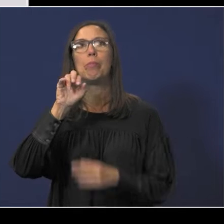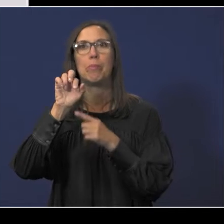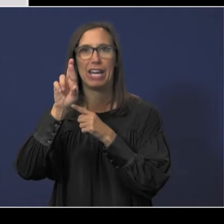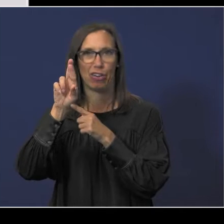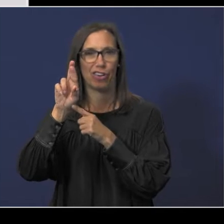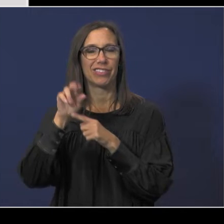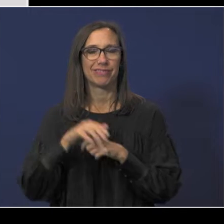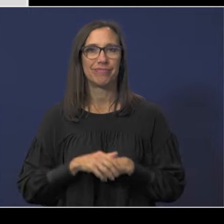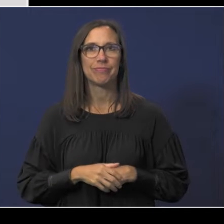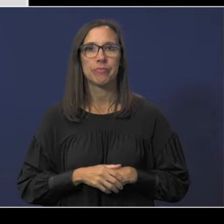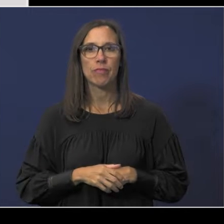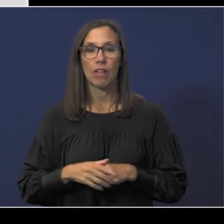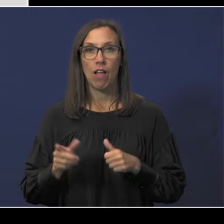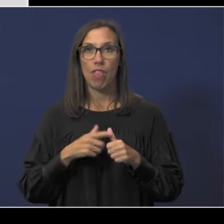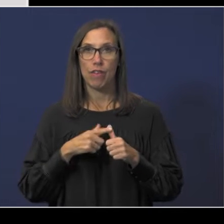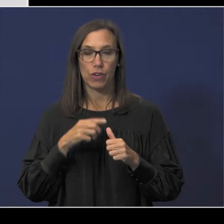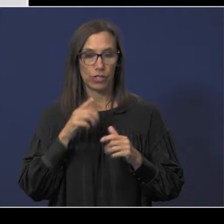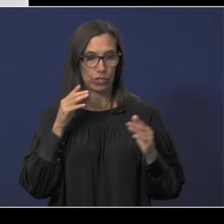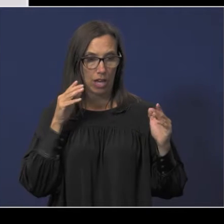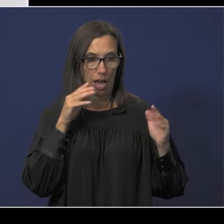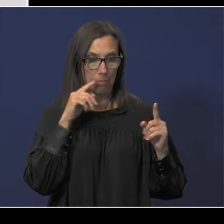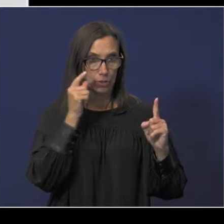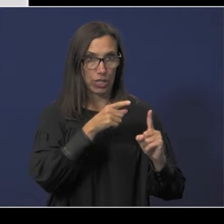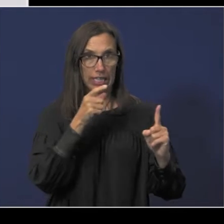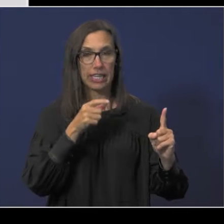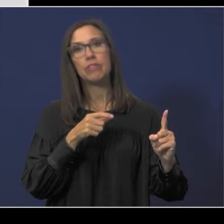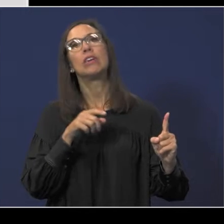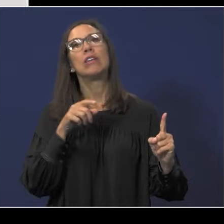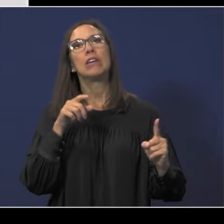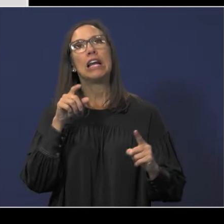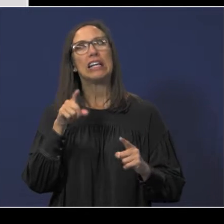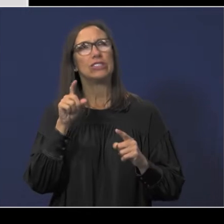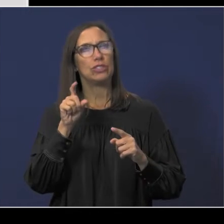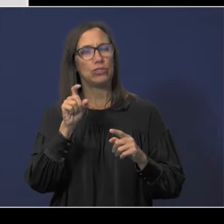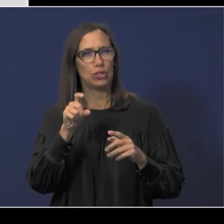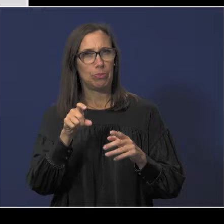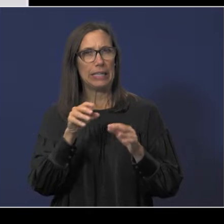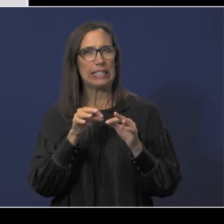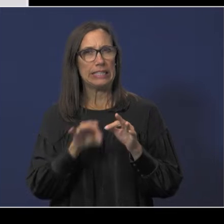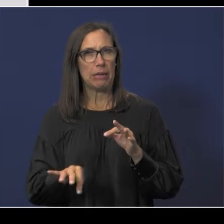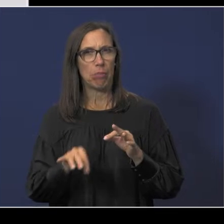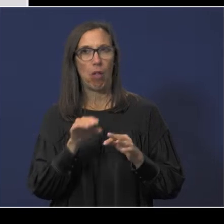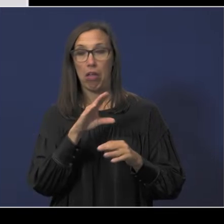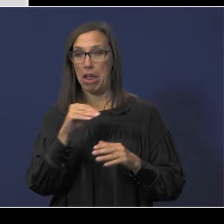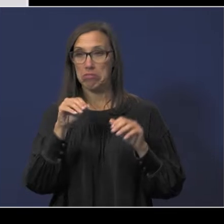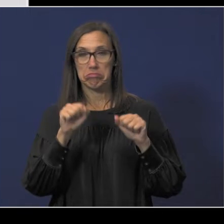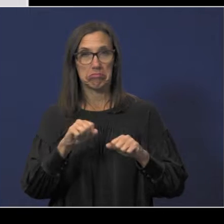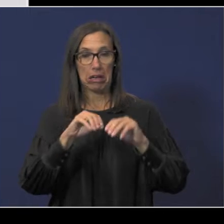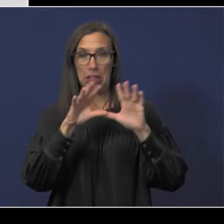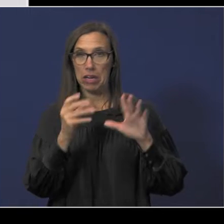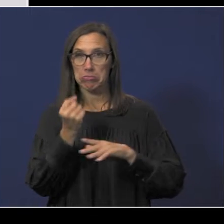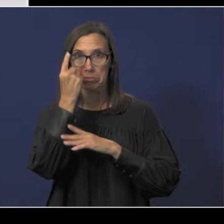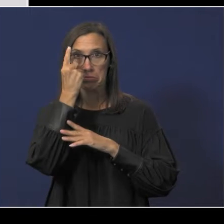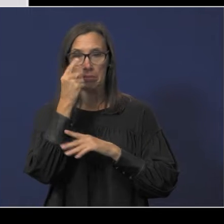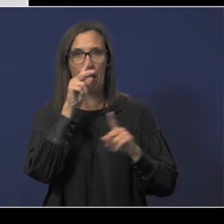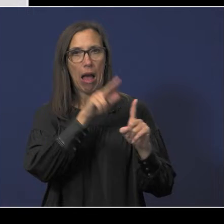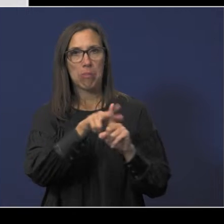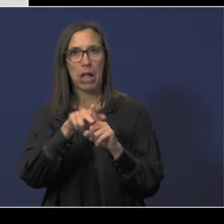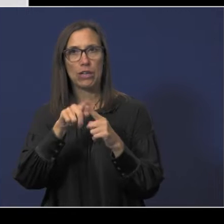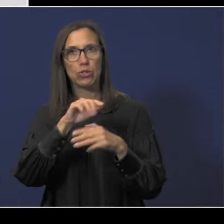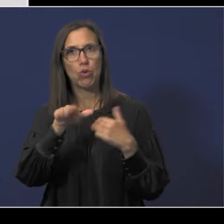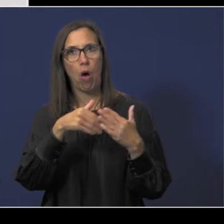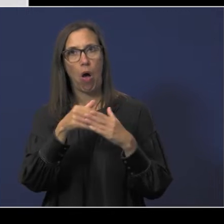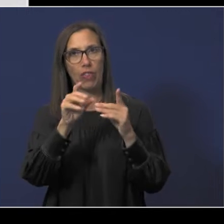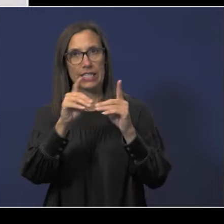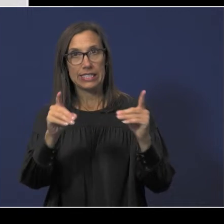The school's first objectives, the rating system is intended to be simple and understandable, applicable to all districts, based on